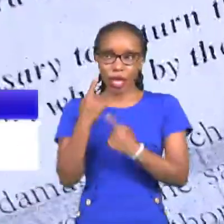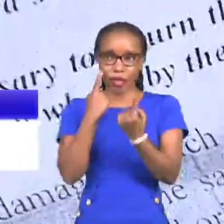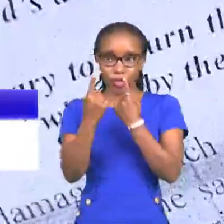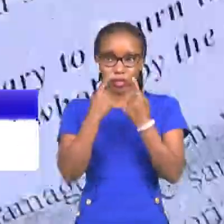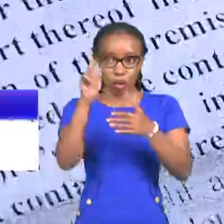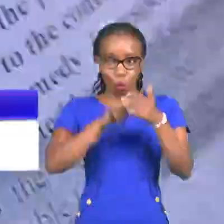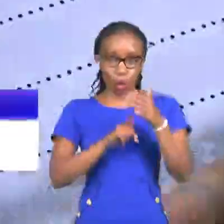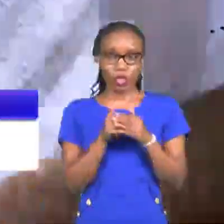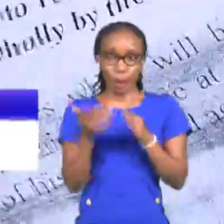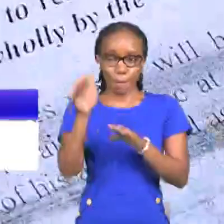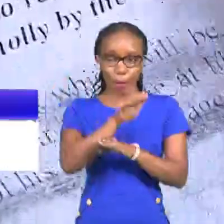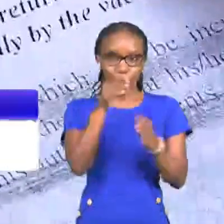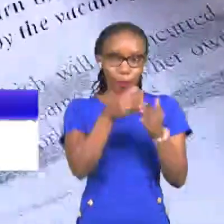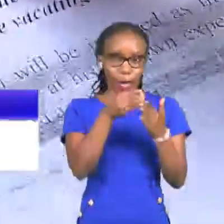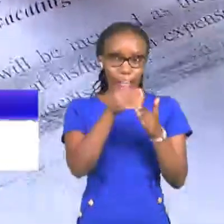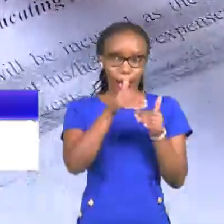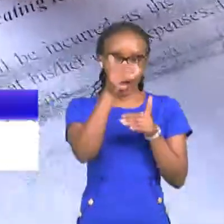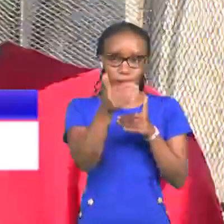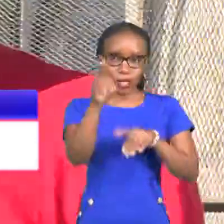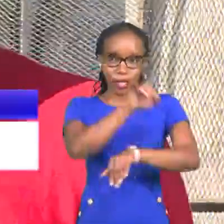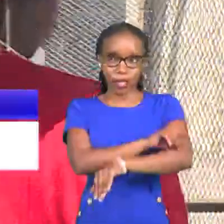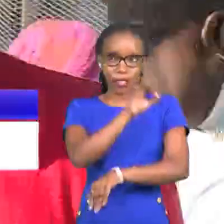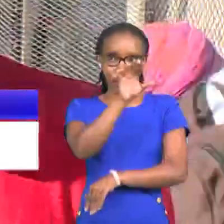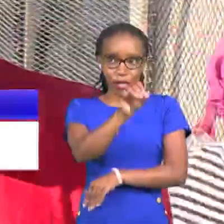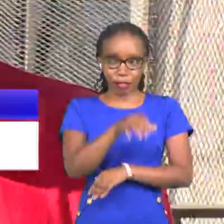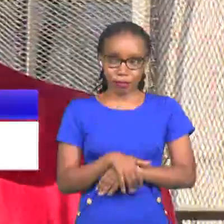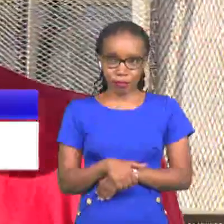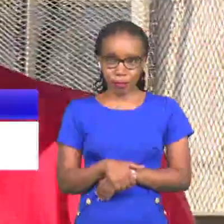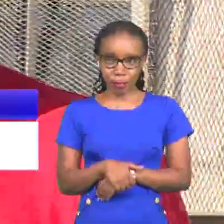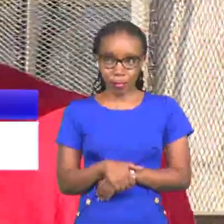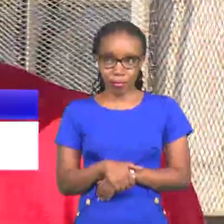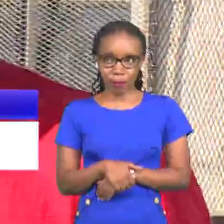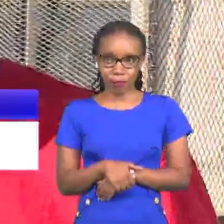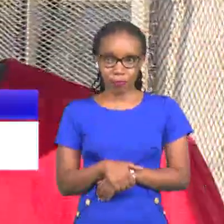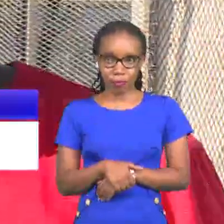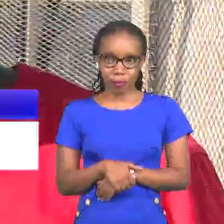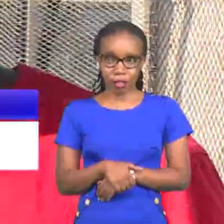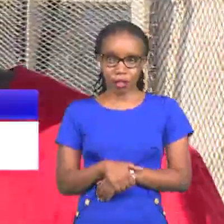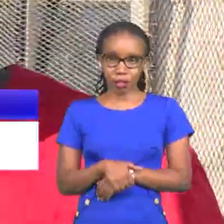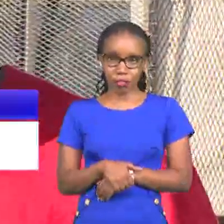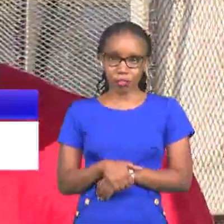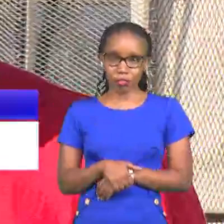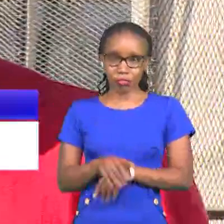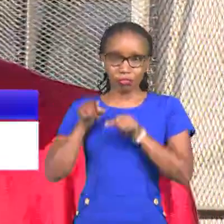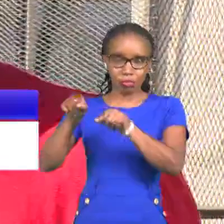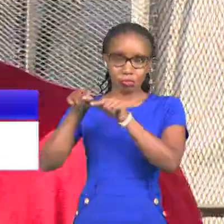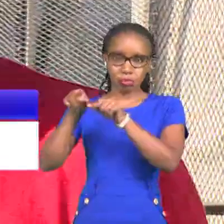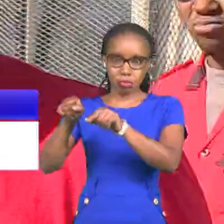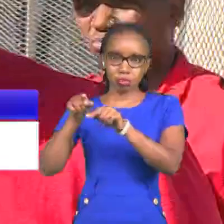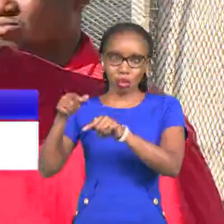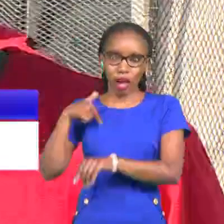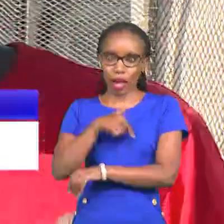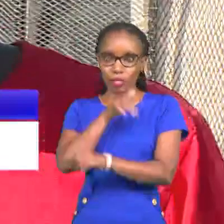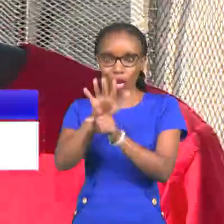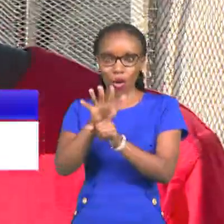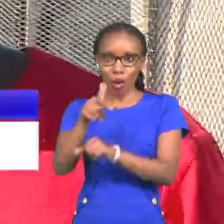deposit inarudishwa after 30 days in this case we are being bullied and we and and i i deserve justice